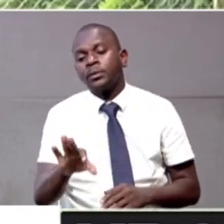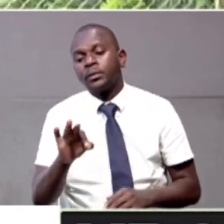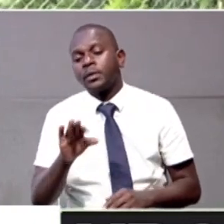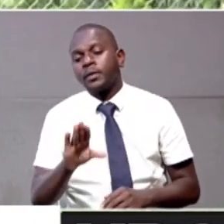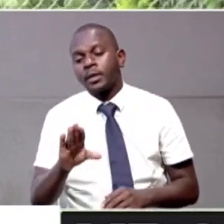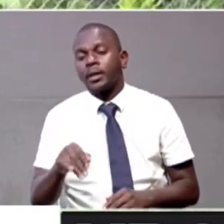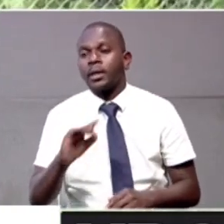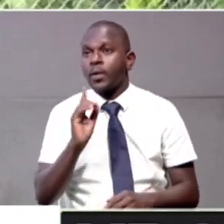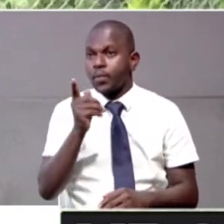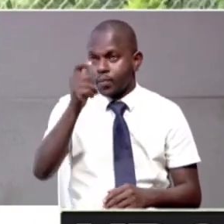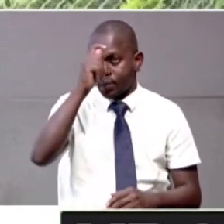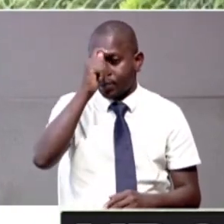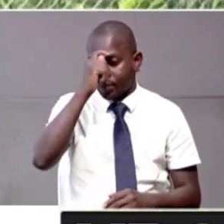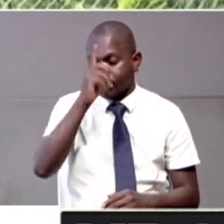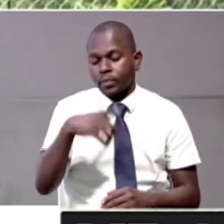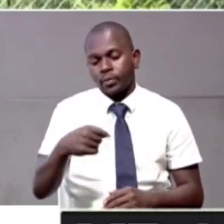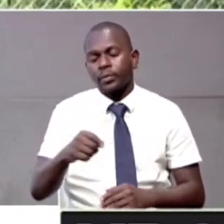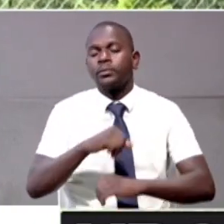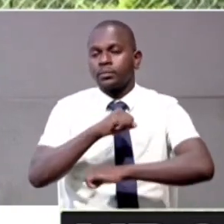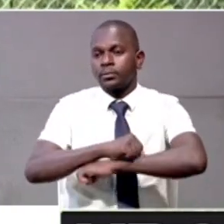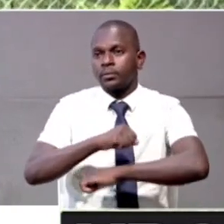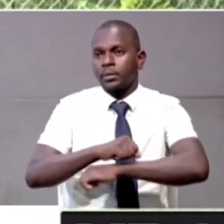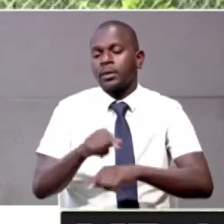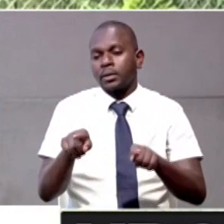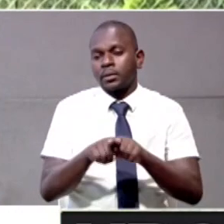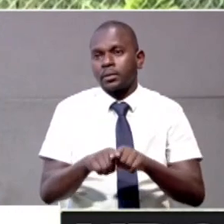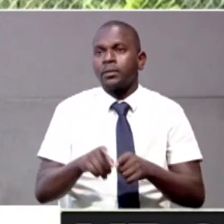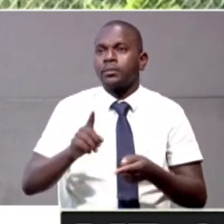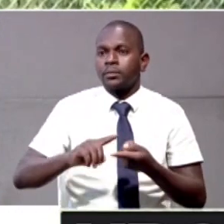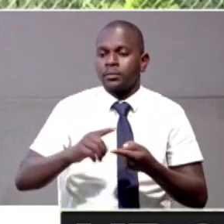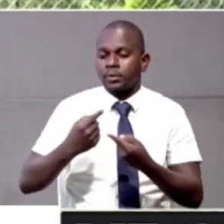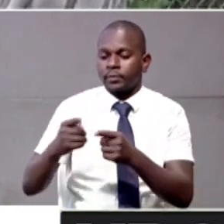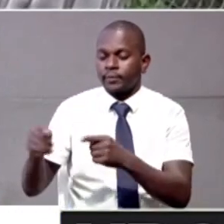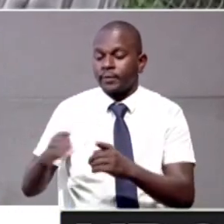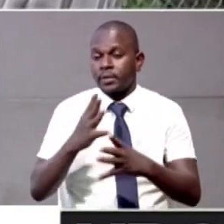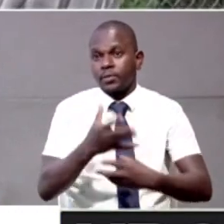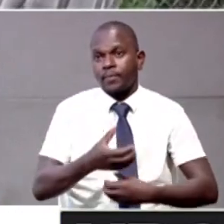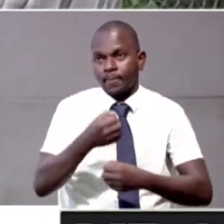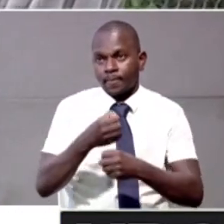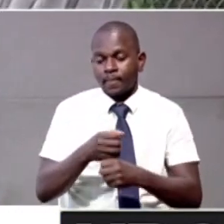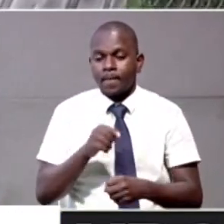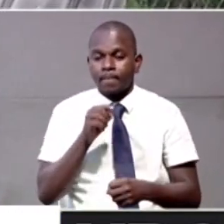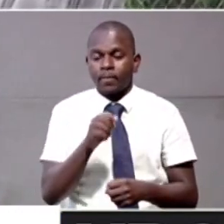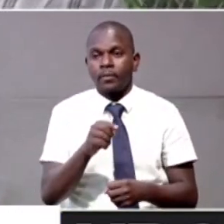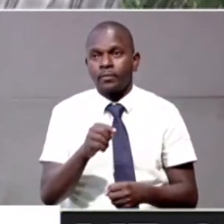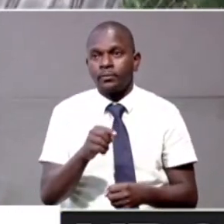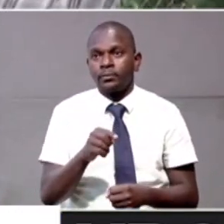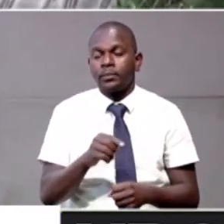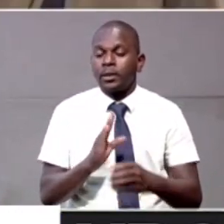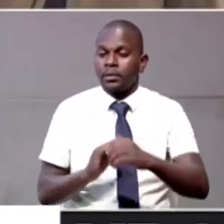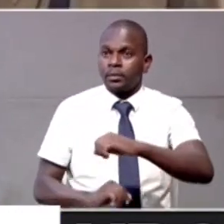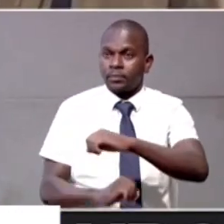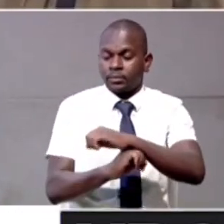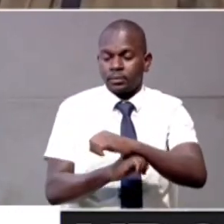talents, through taking them to school and also to different organizations. Bosa Chizito, the founder